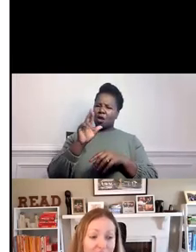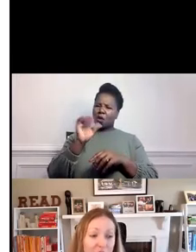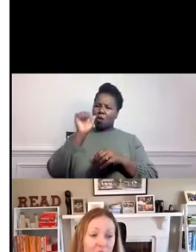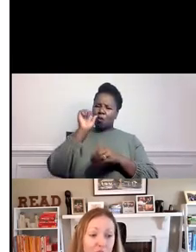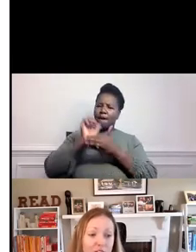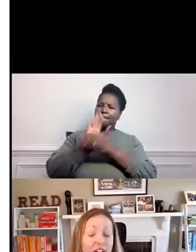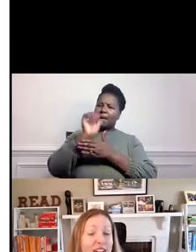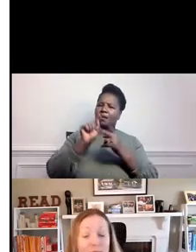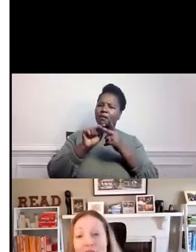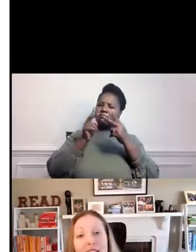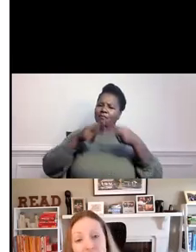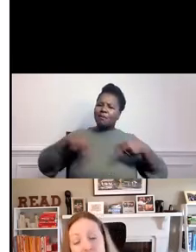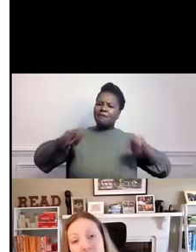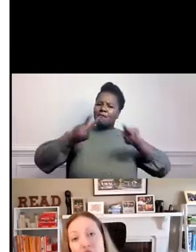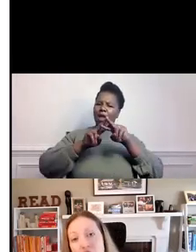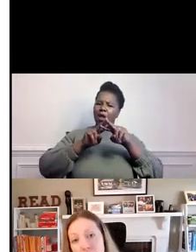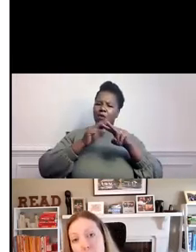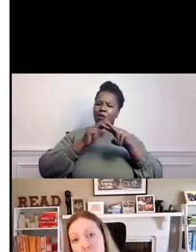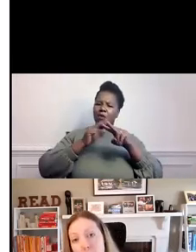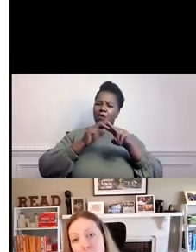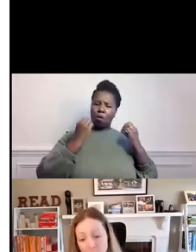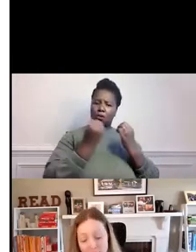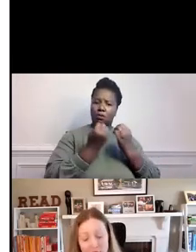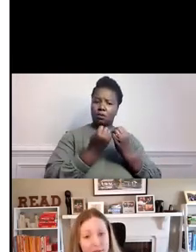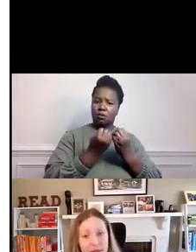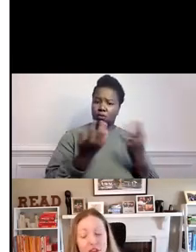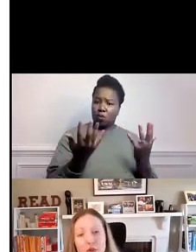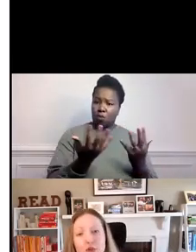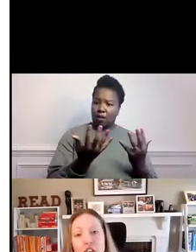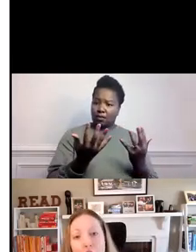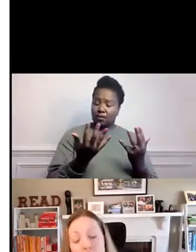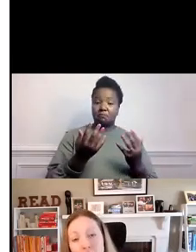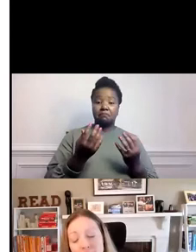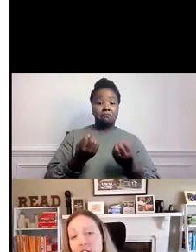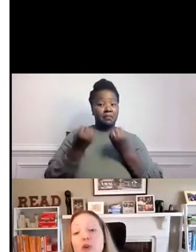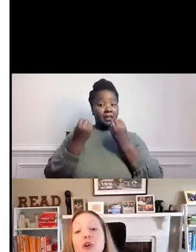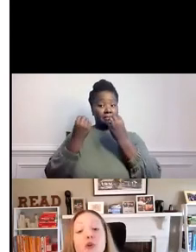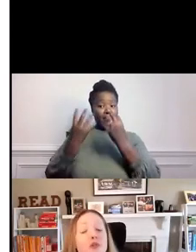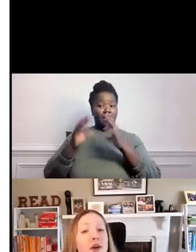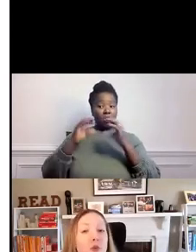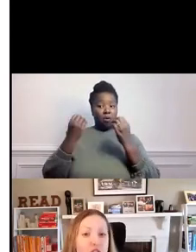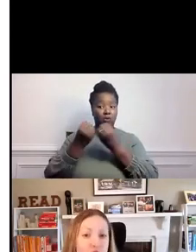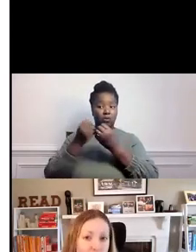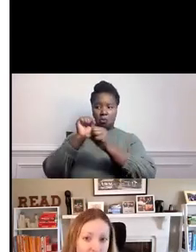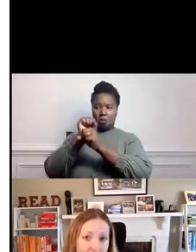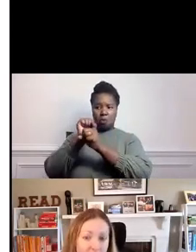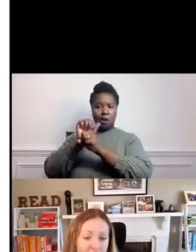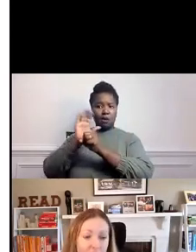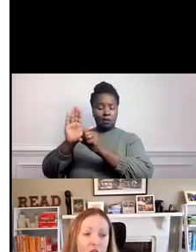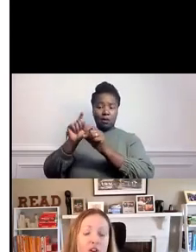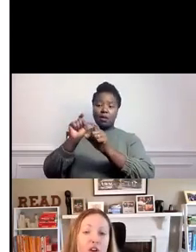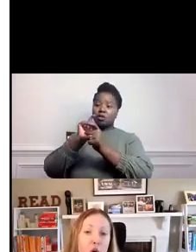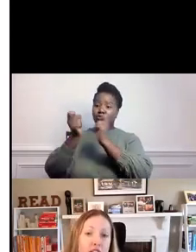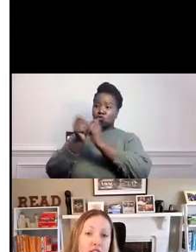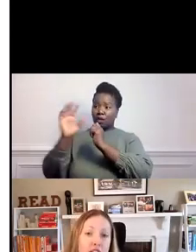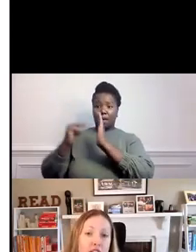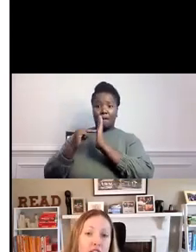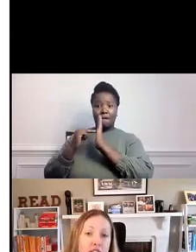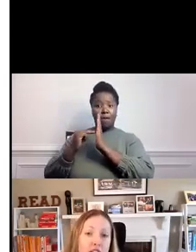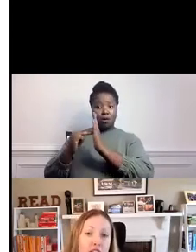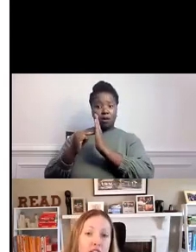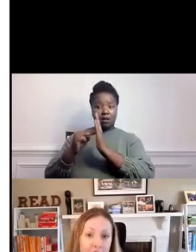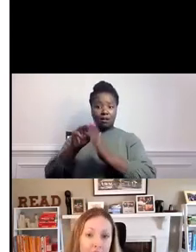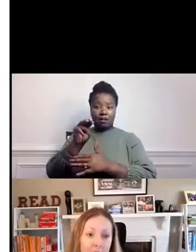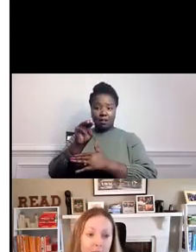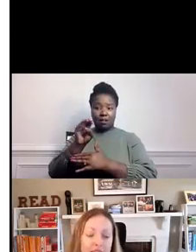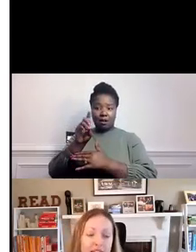I work with fundamentally changed their model, whether it be through geography or who they were serving over the course of